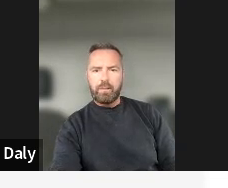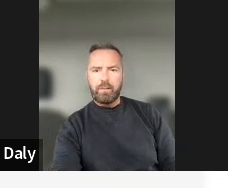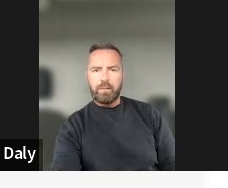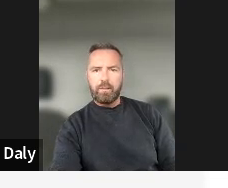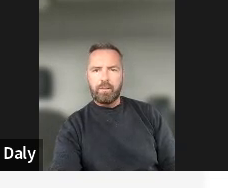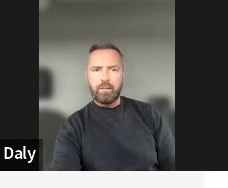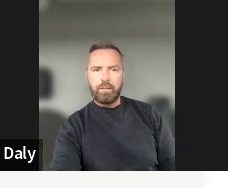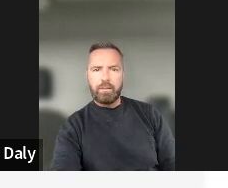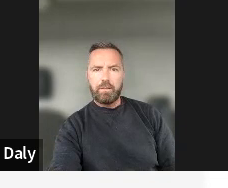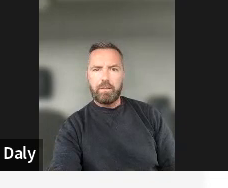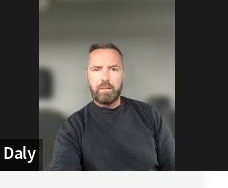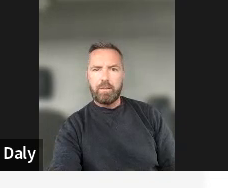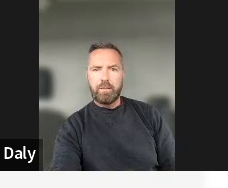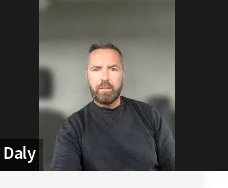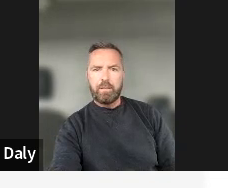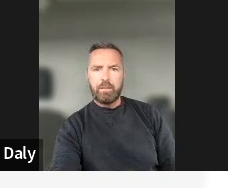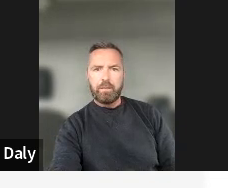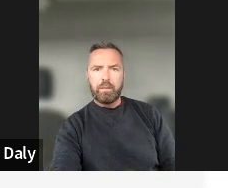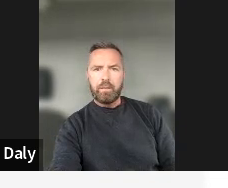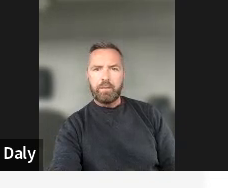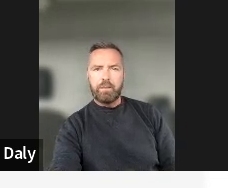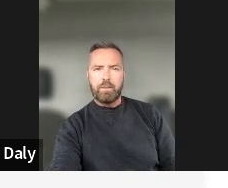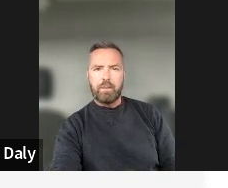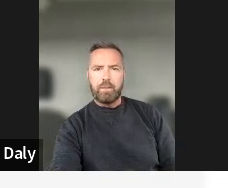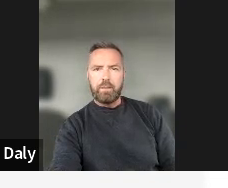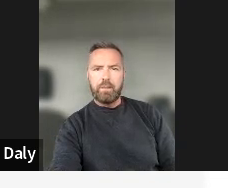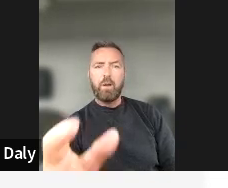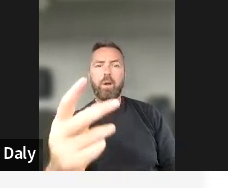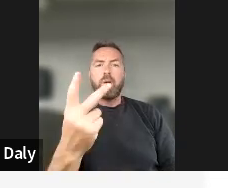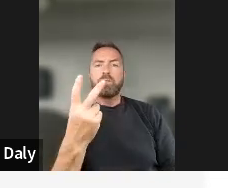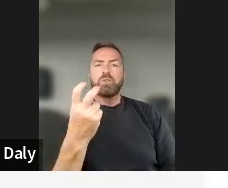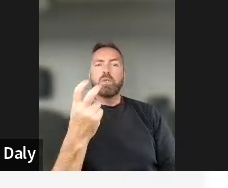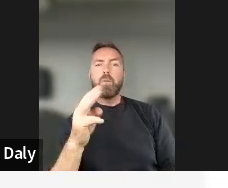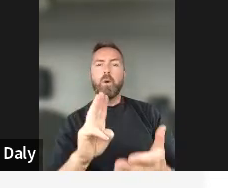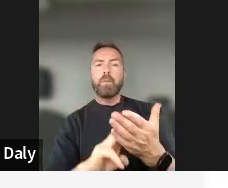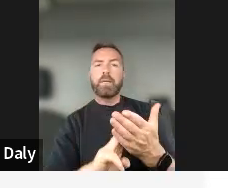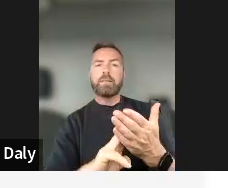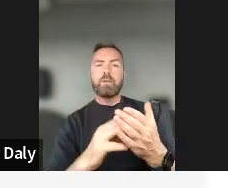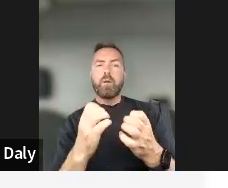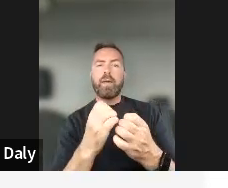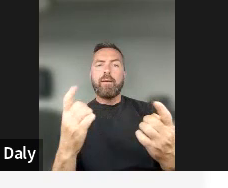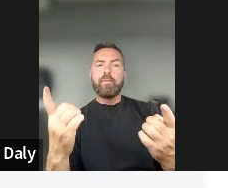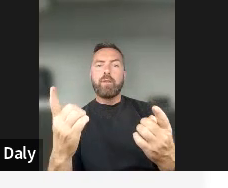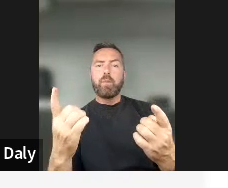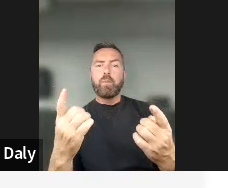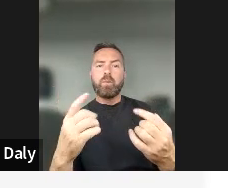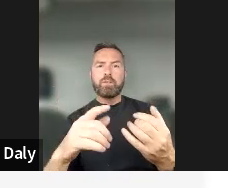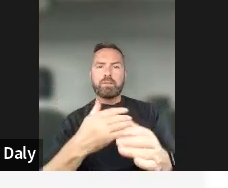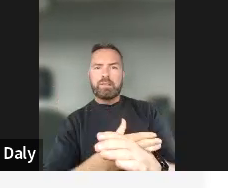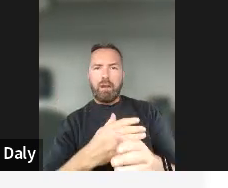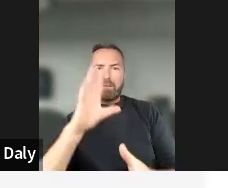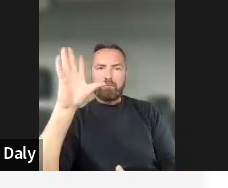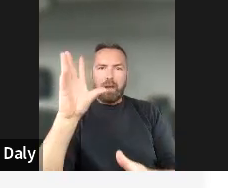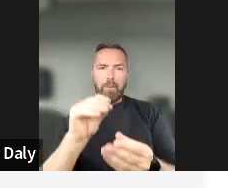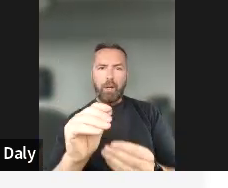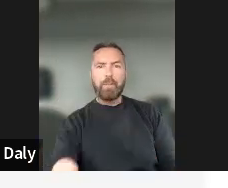Okay, we have two more minutes. So everyone, wrap this up. We have 35